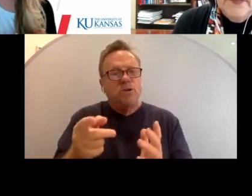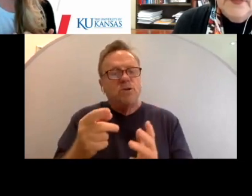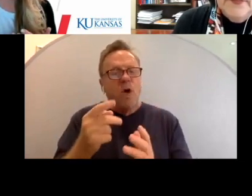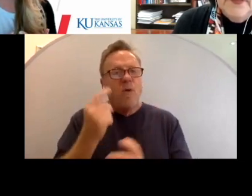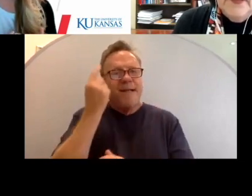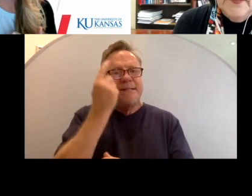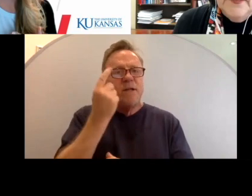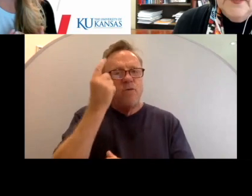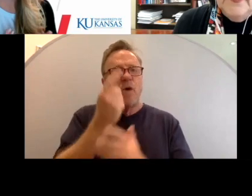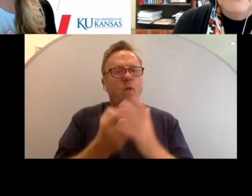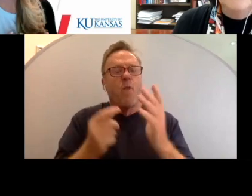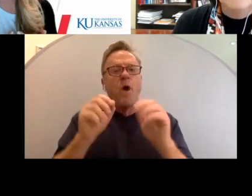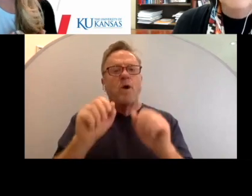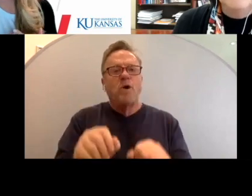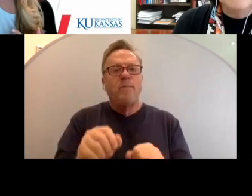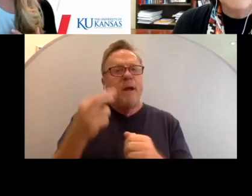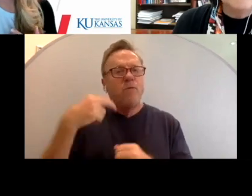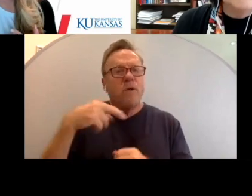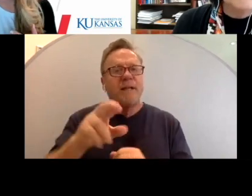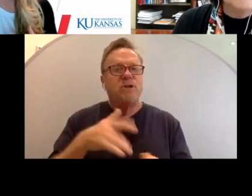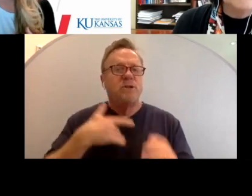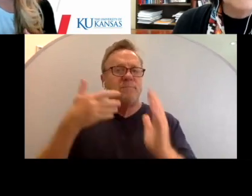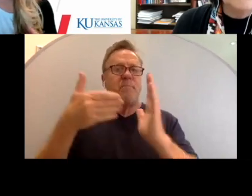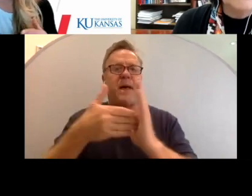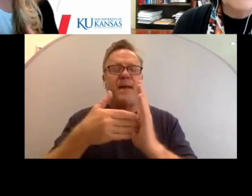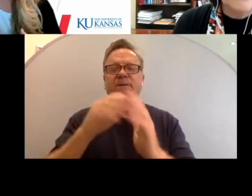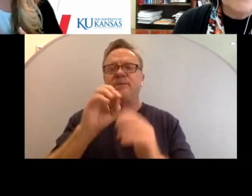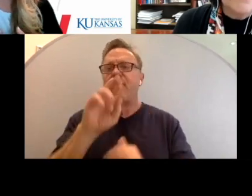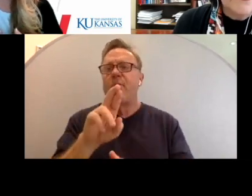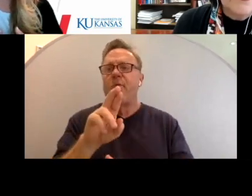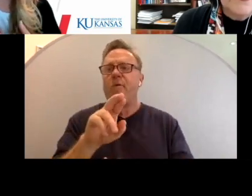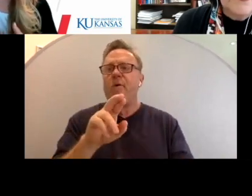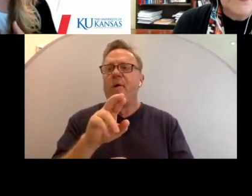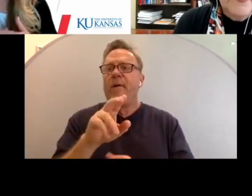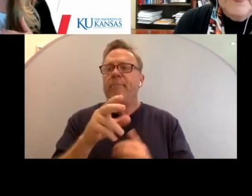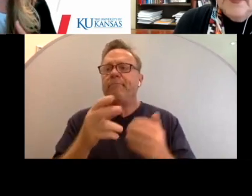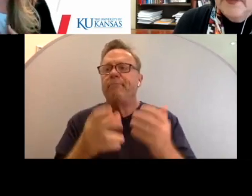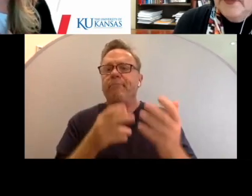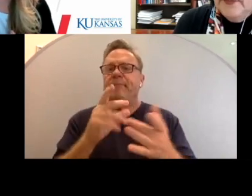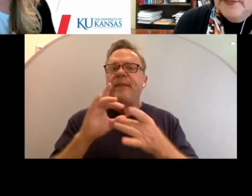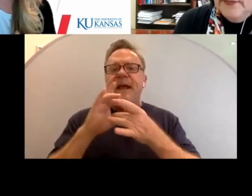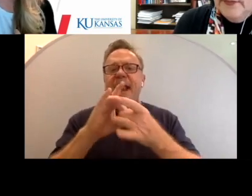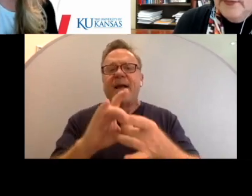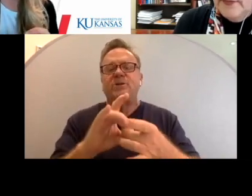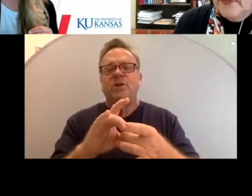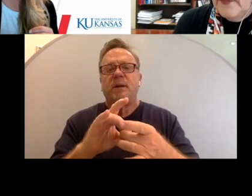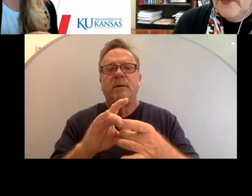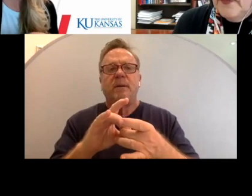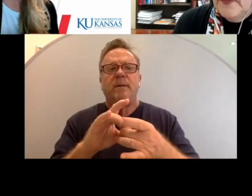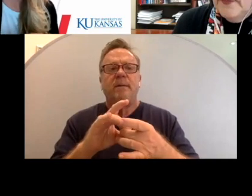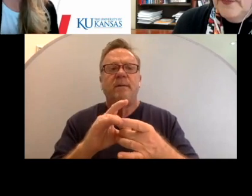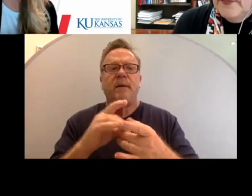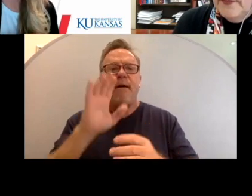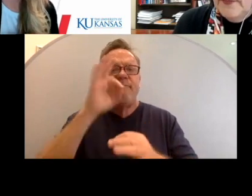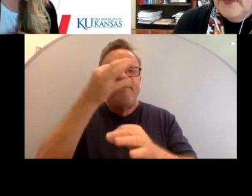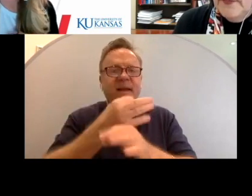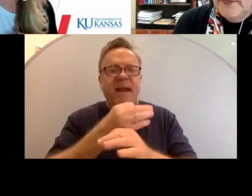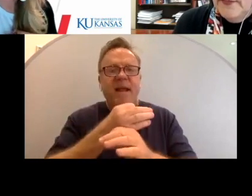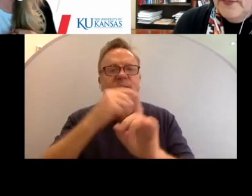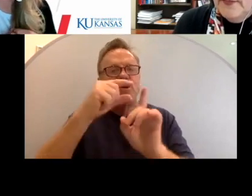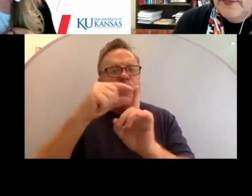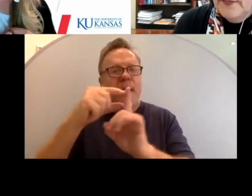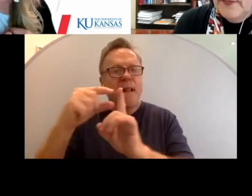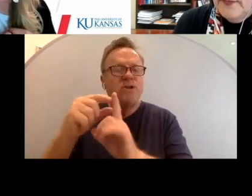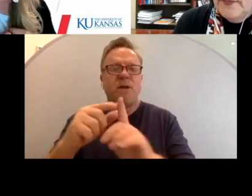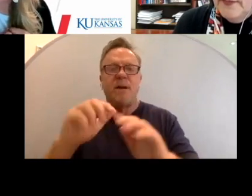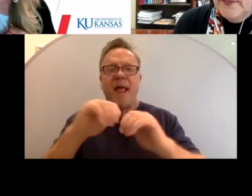what could also be religious bias or the connections of say terminology and